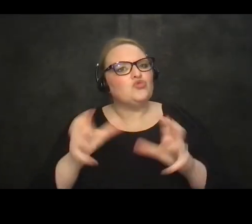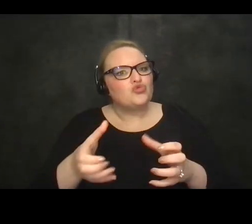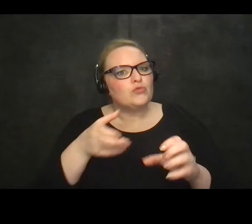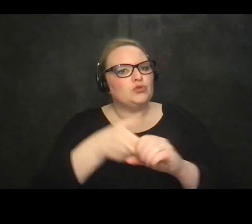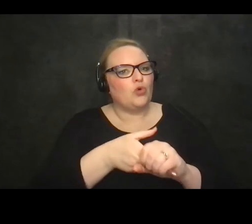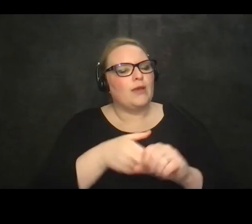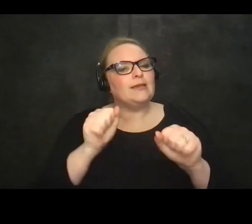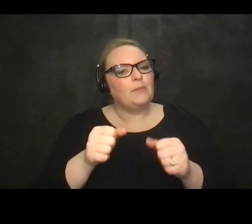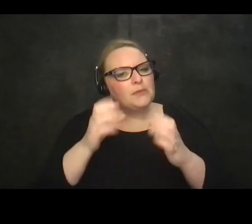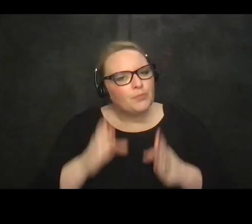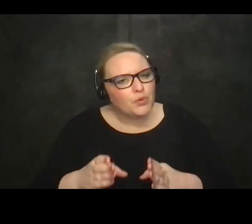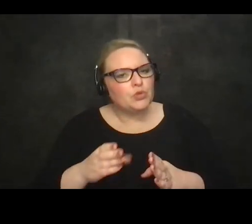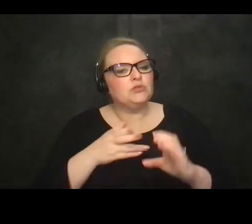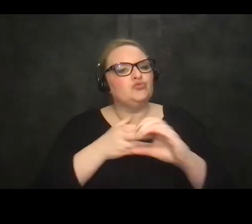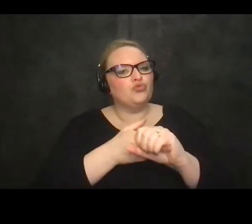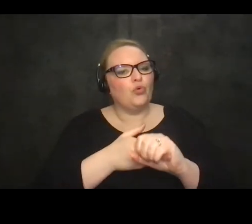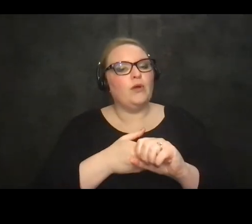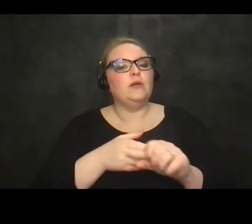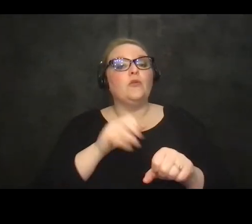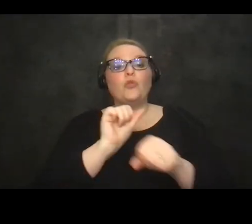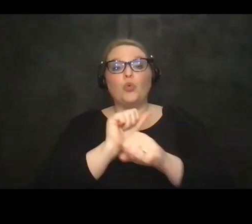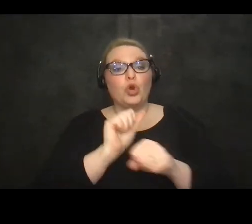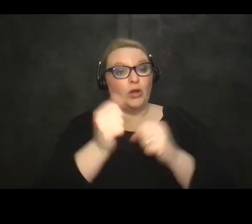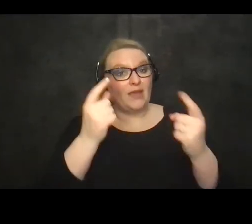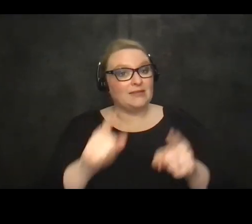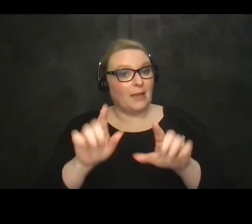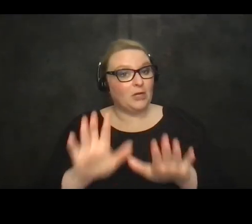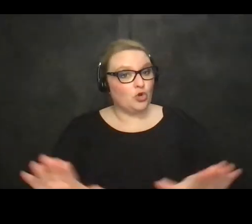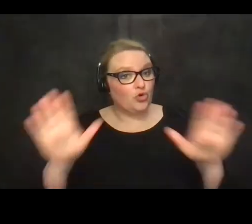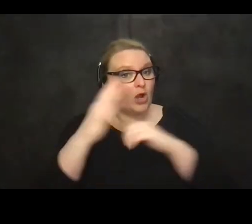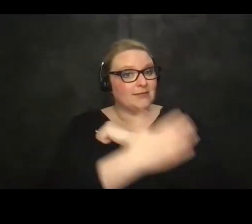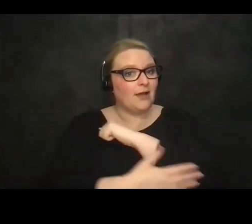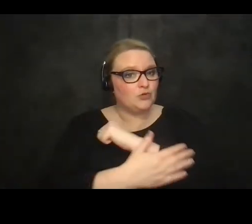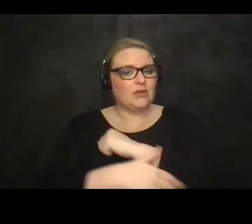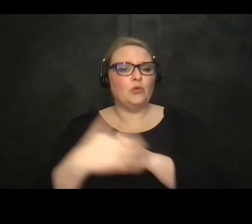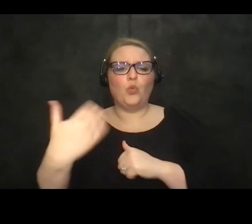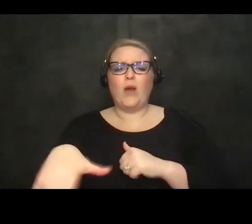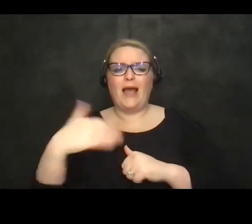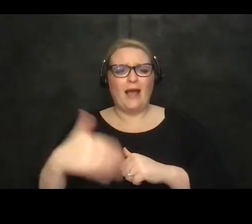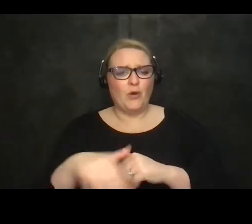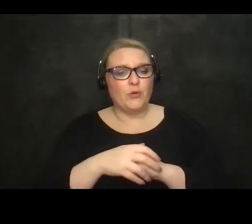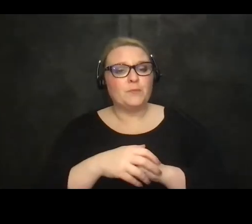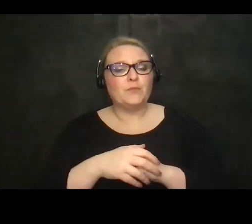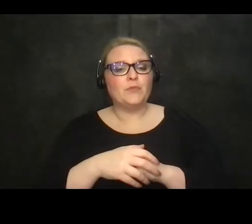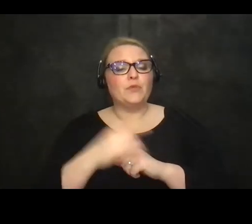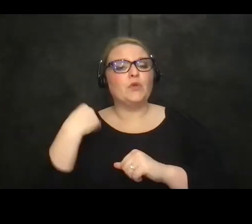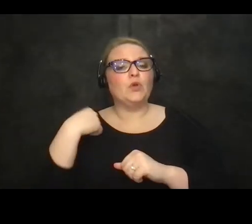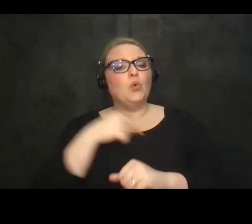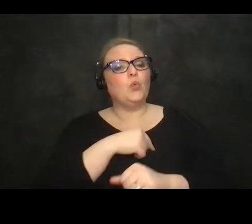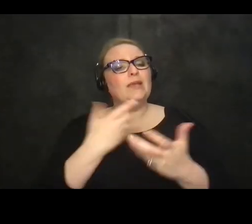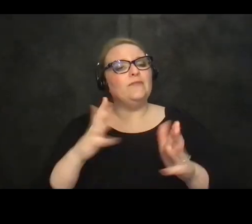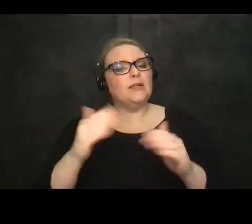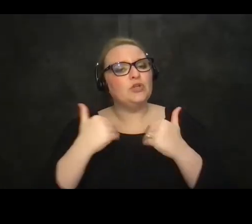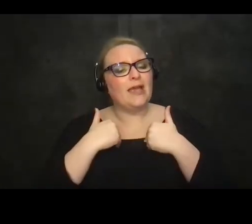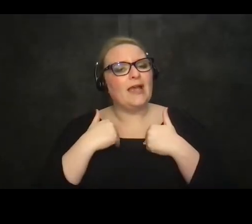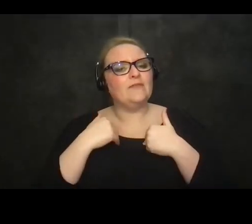individuals and and the work that's happening across the country is really quite incredible we then had uh we